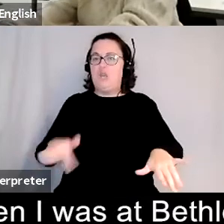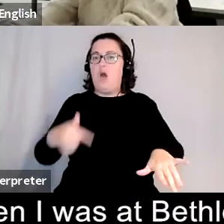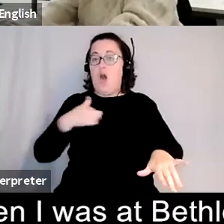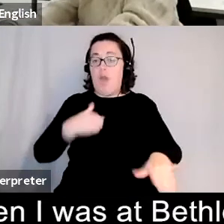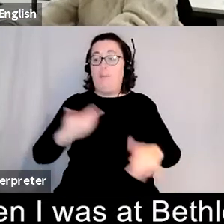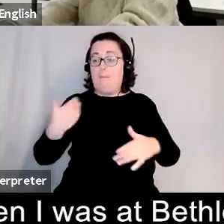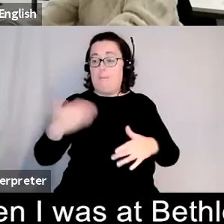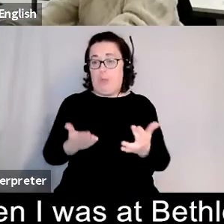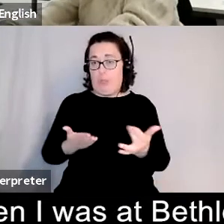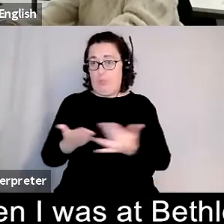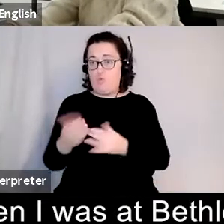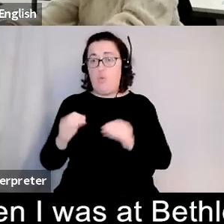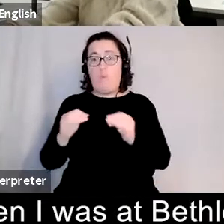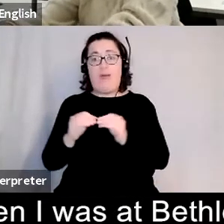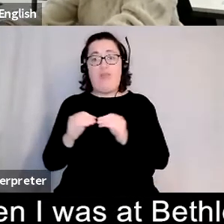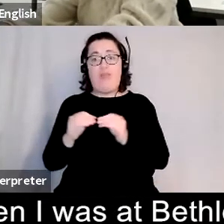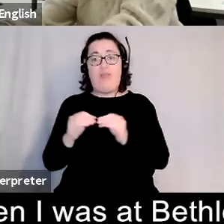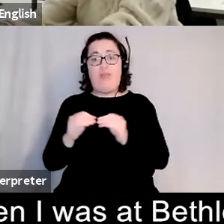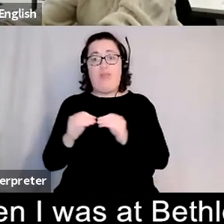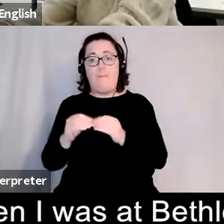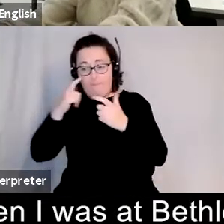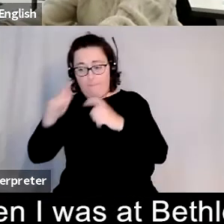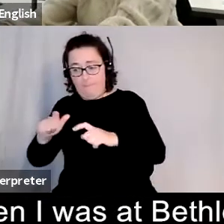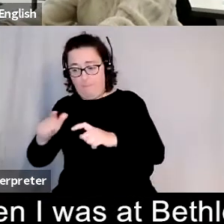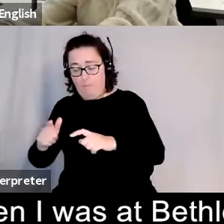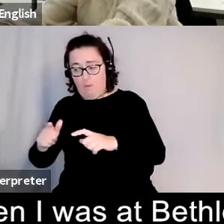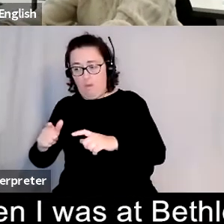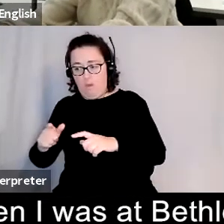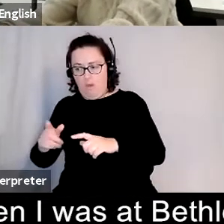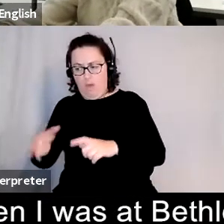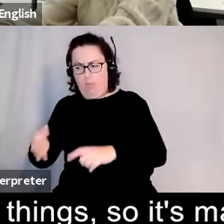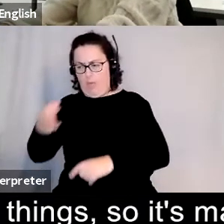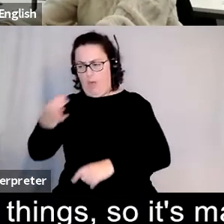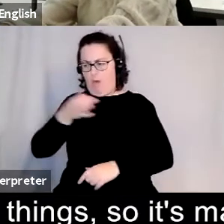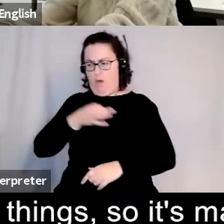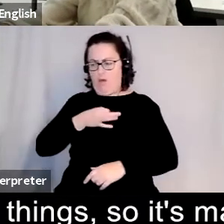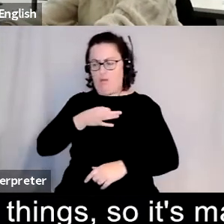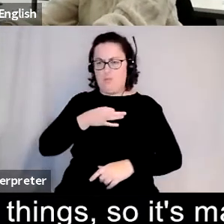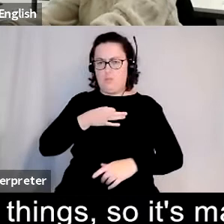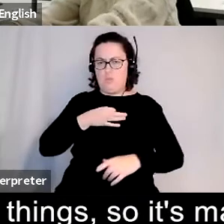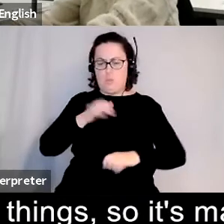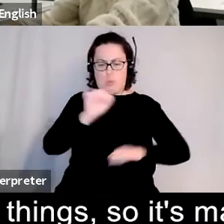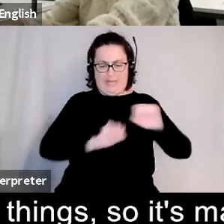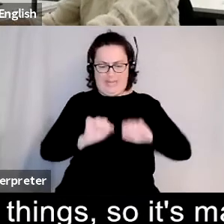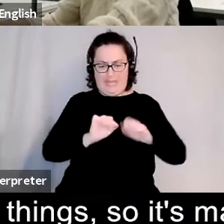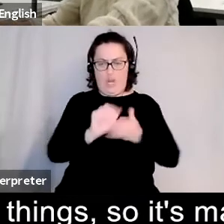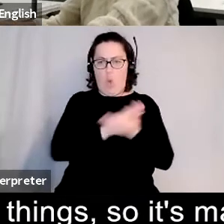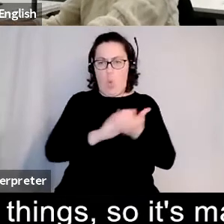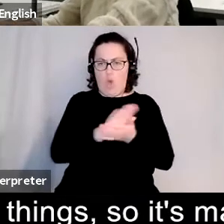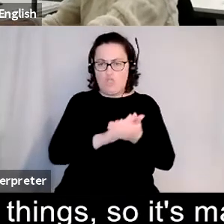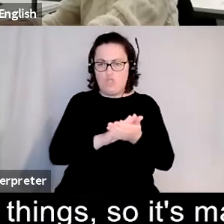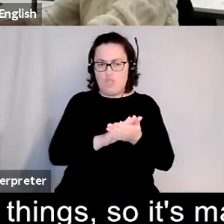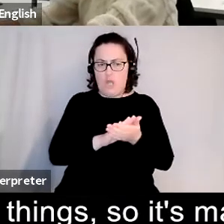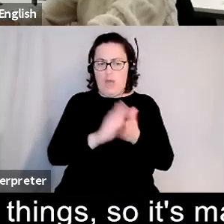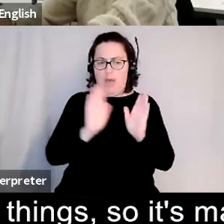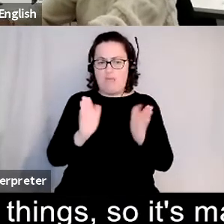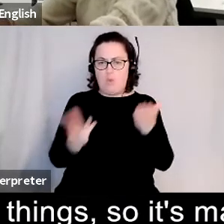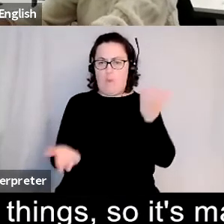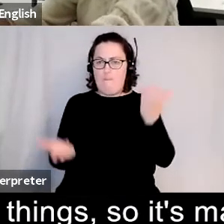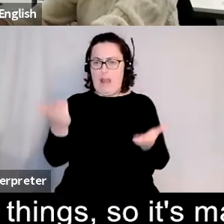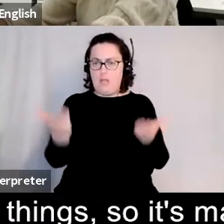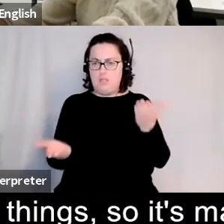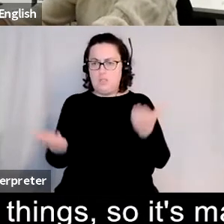to deal with when i was at bestlam suddenly i'm being asked to clean and wash and do all of these things so it's maintaining a balance between